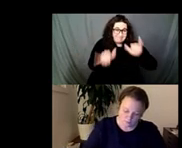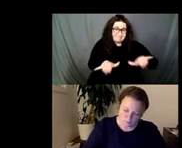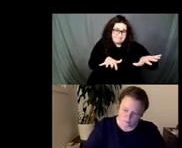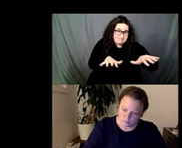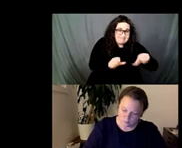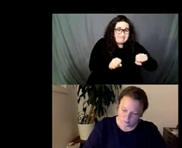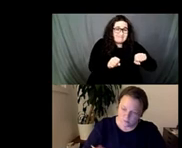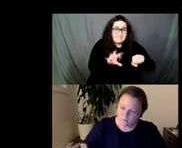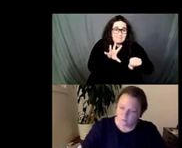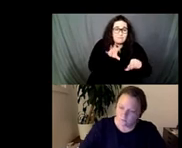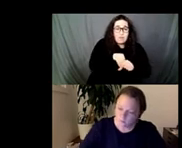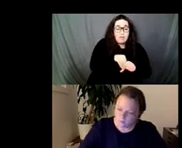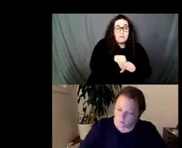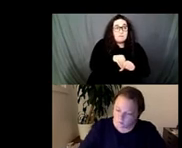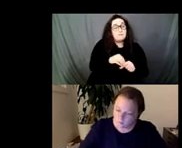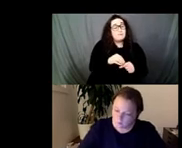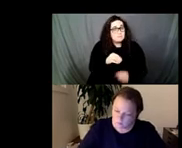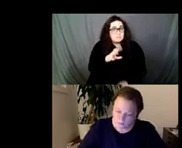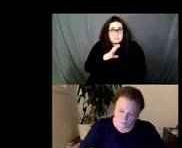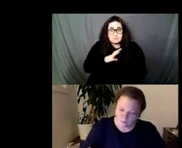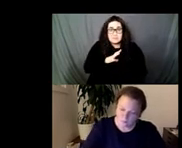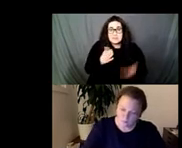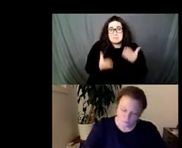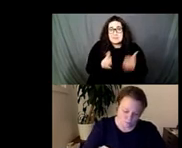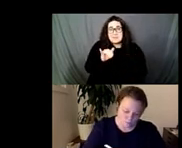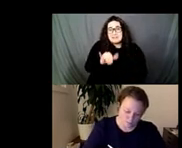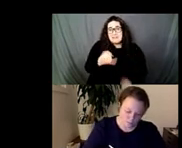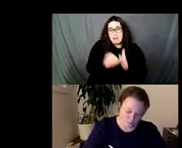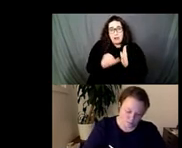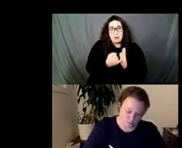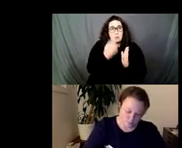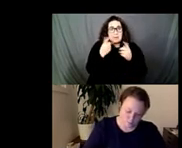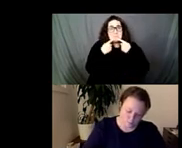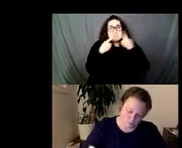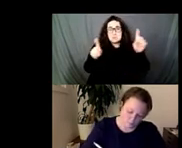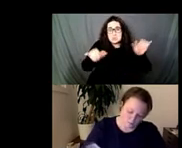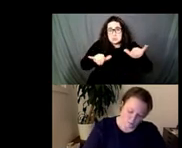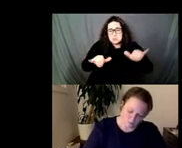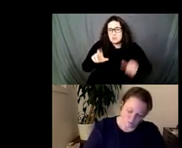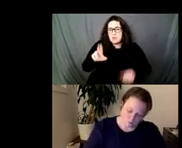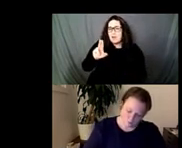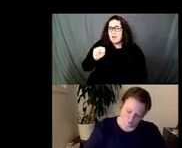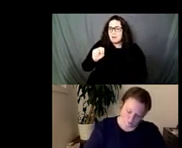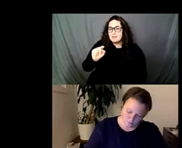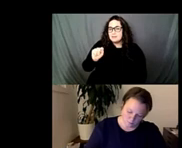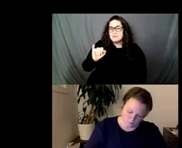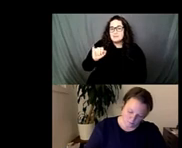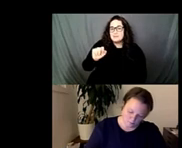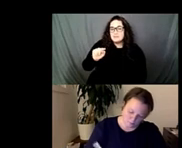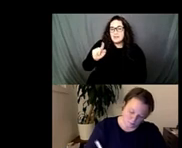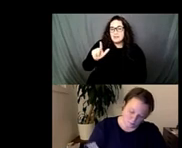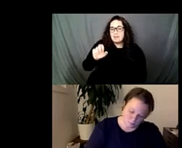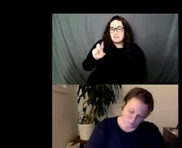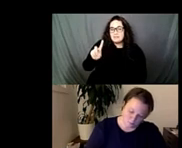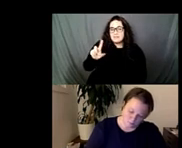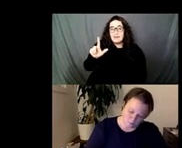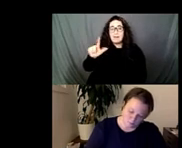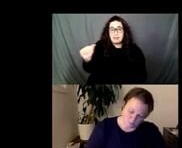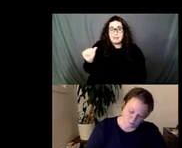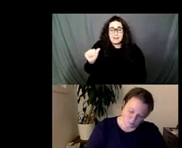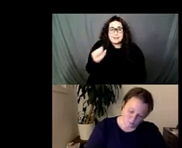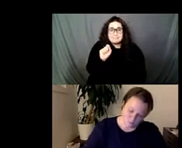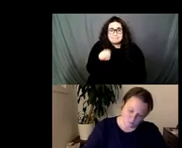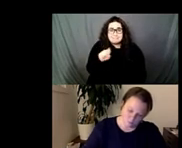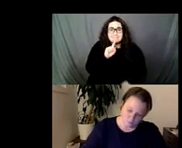as like Untitled LA does but that it might not have actually been transforming the